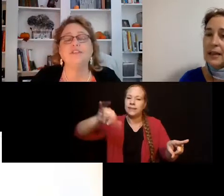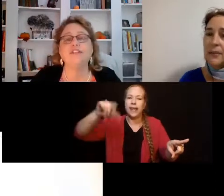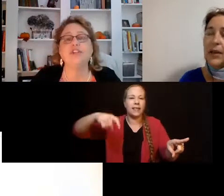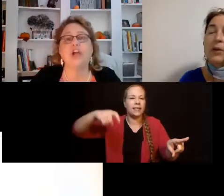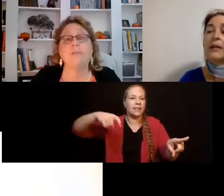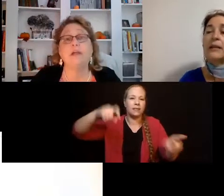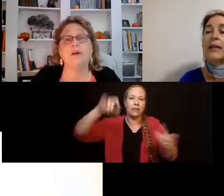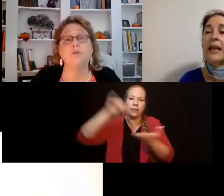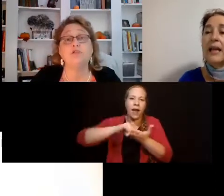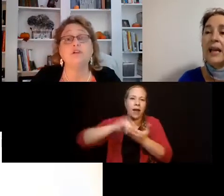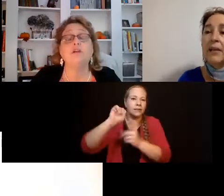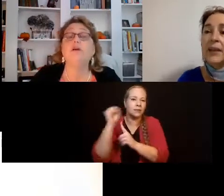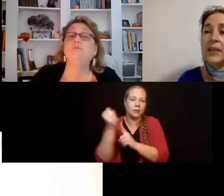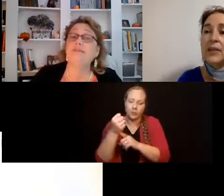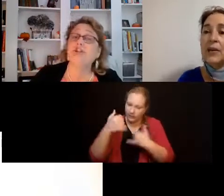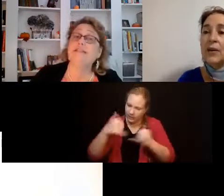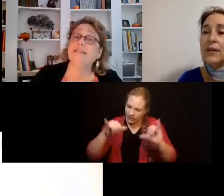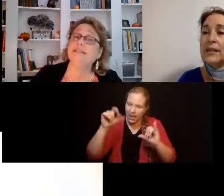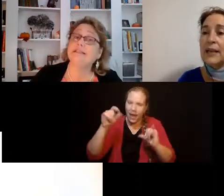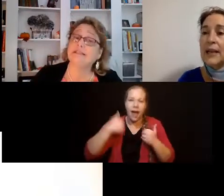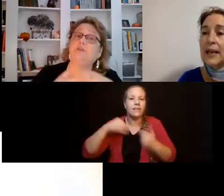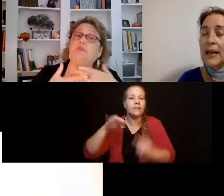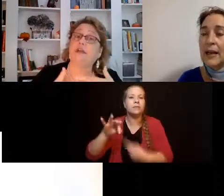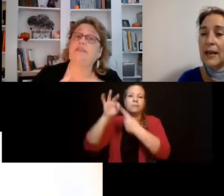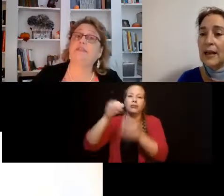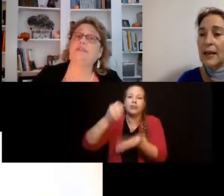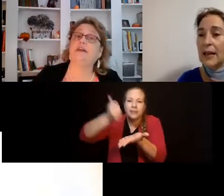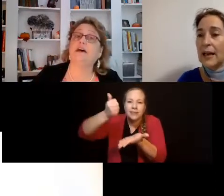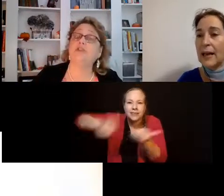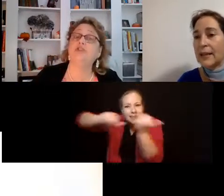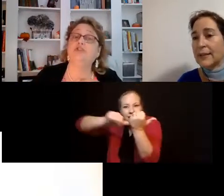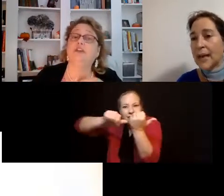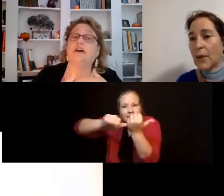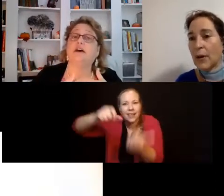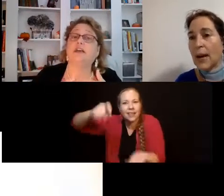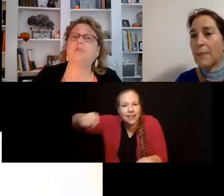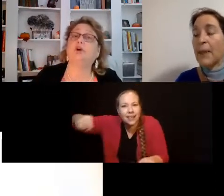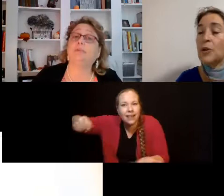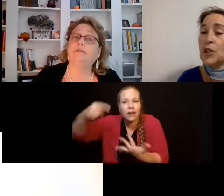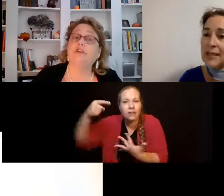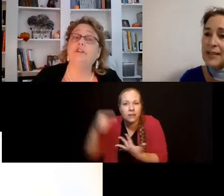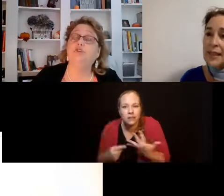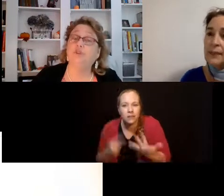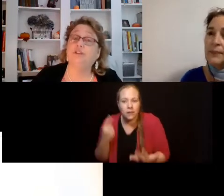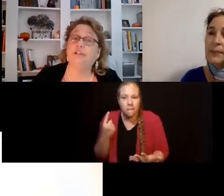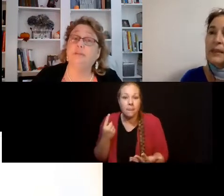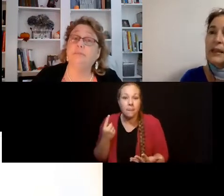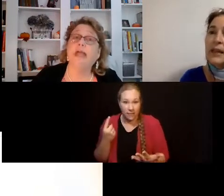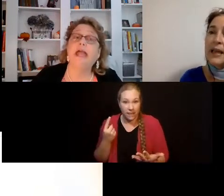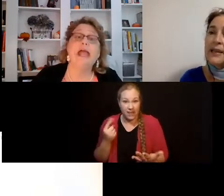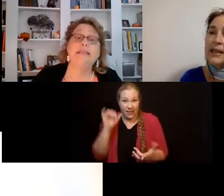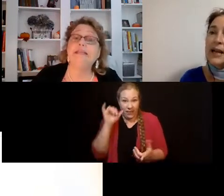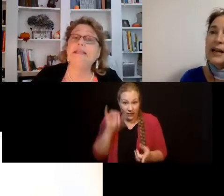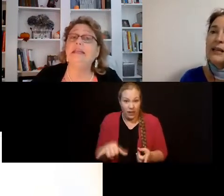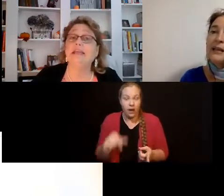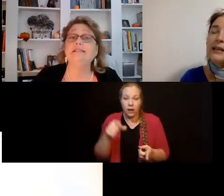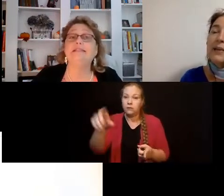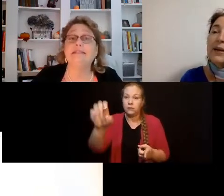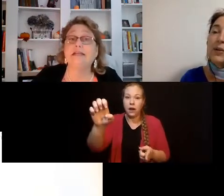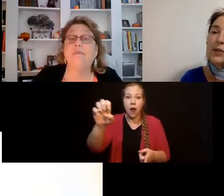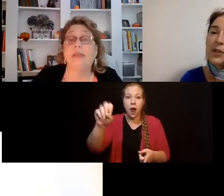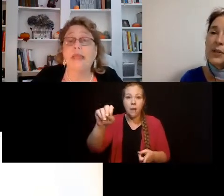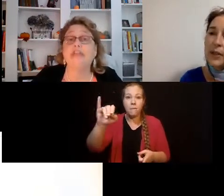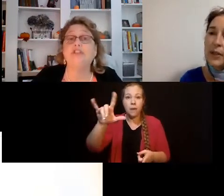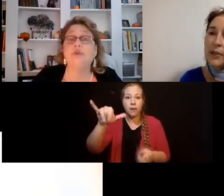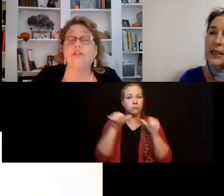no longer is a job coach, but Jesse is still with the employment vendor Trillium, and DDA